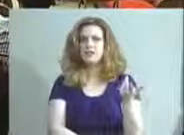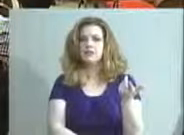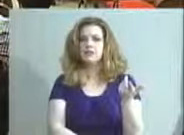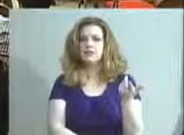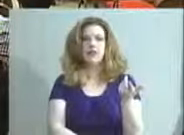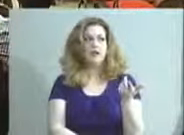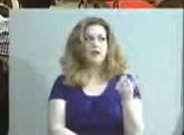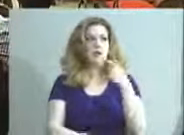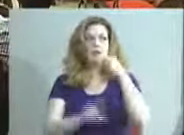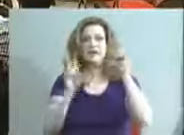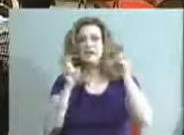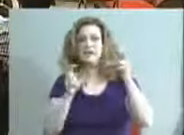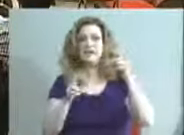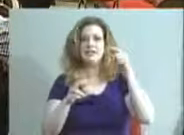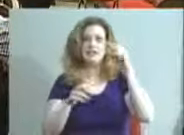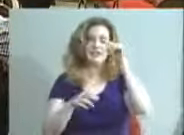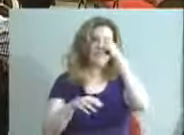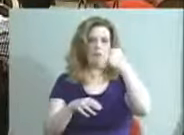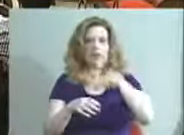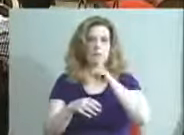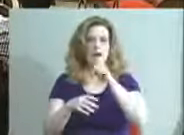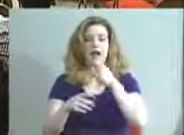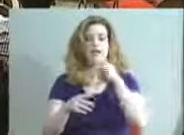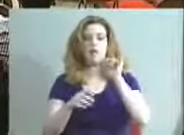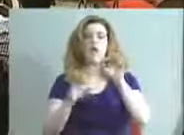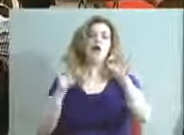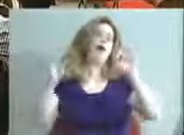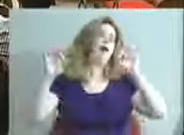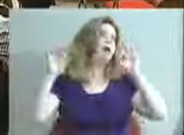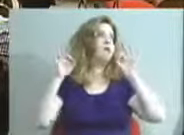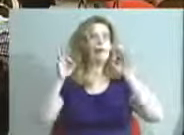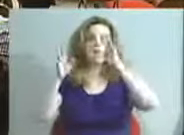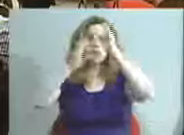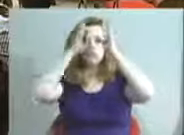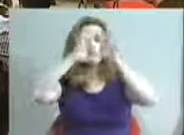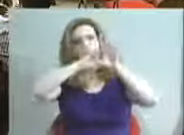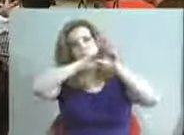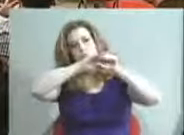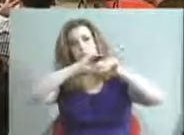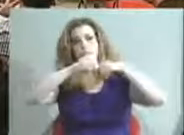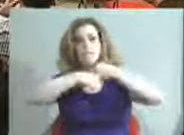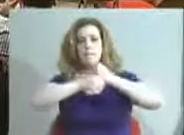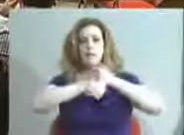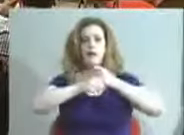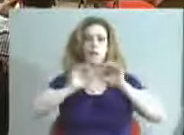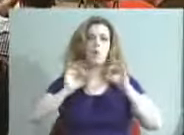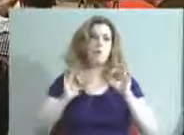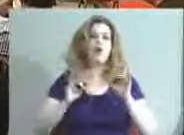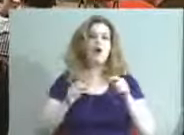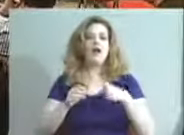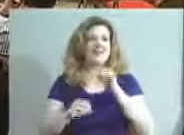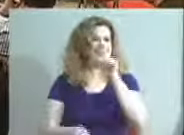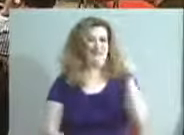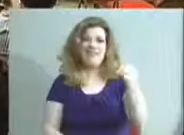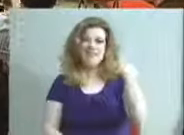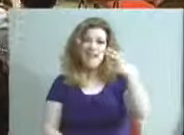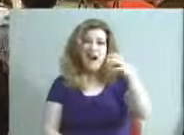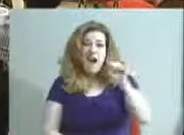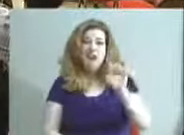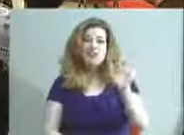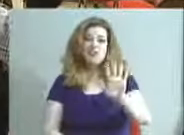not. That was fantastically creative and produced and thoughtful. And it's not just the high schools.